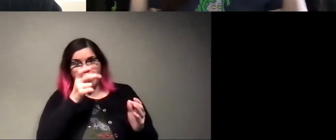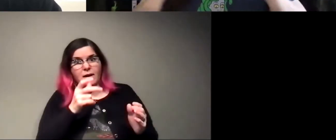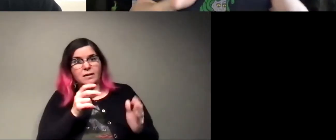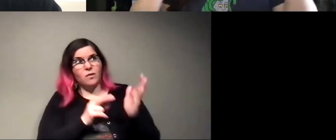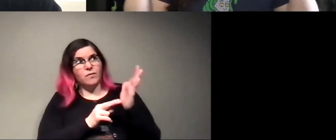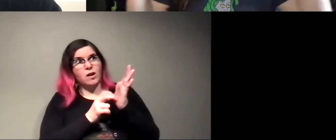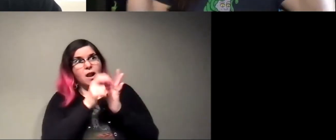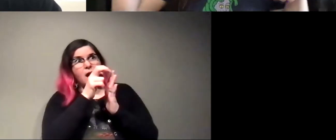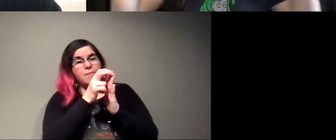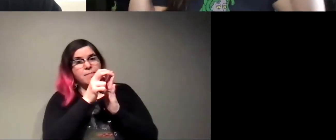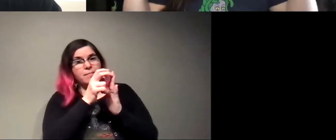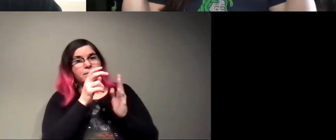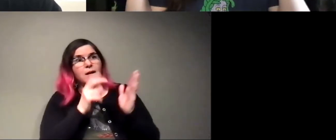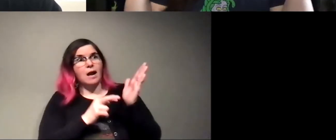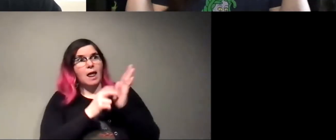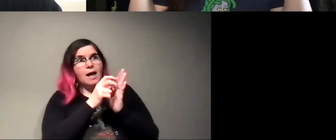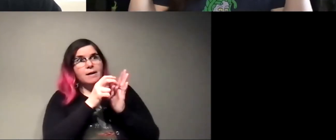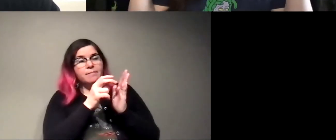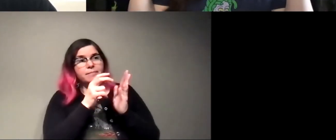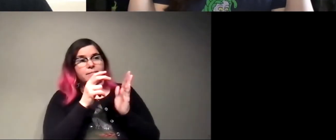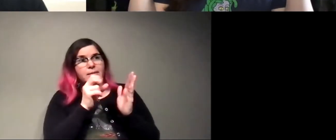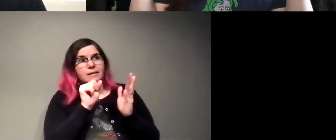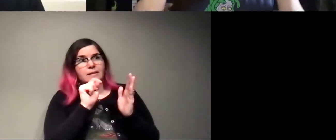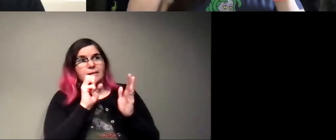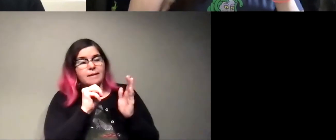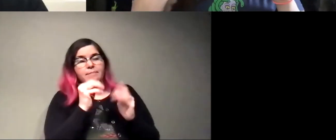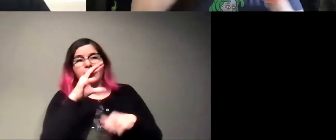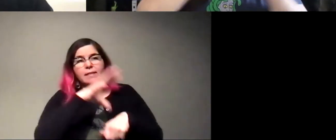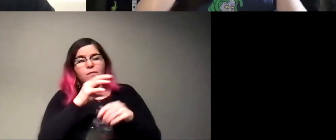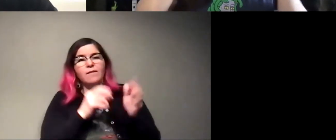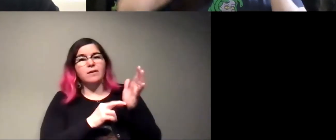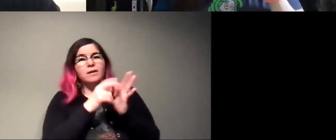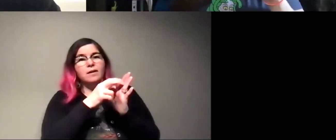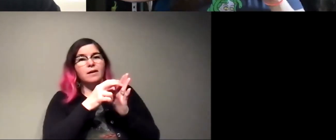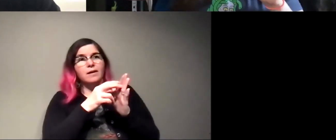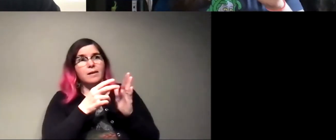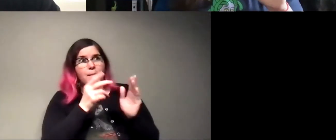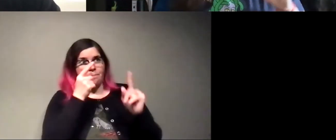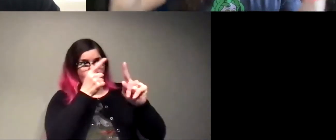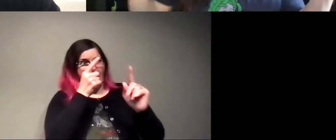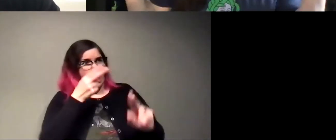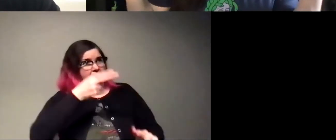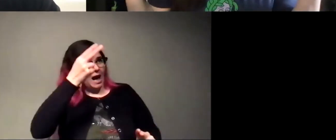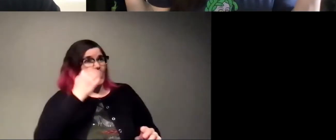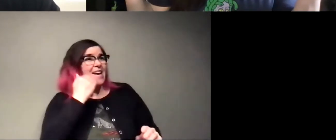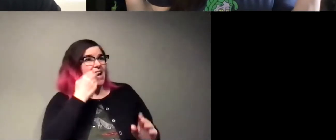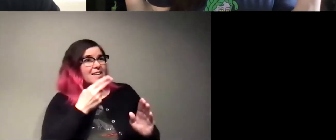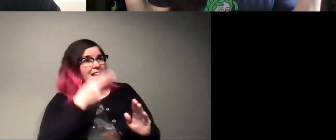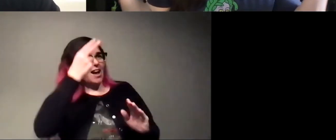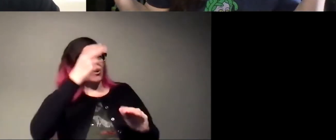to, if you're going to have an ant climb a leaf or climb a stem, you want to get, the point is to get higher, right? So maybe the head is higher than